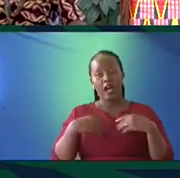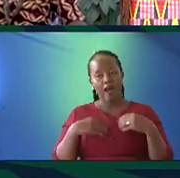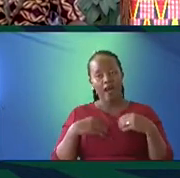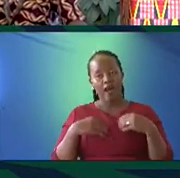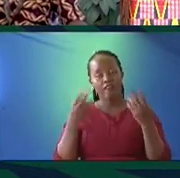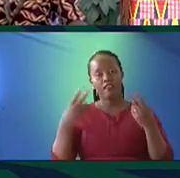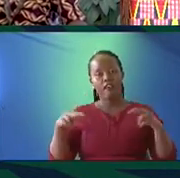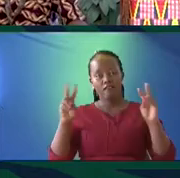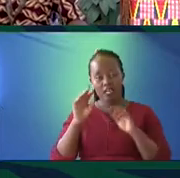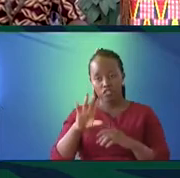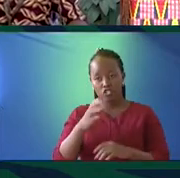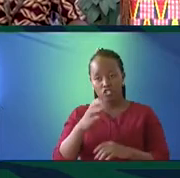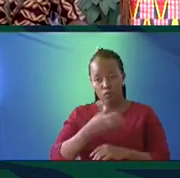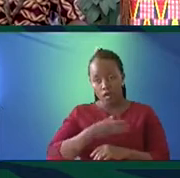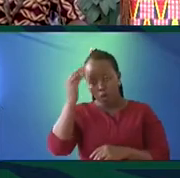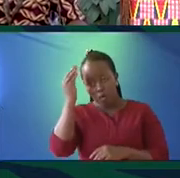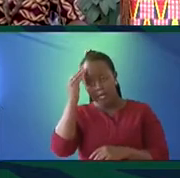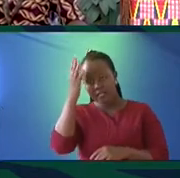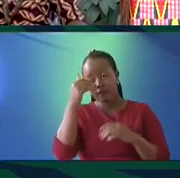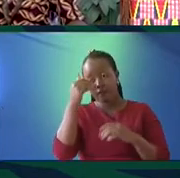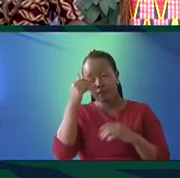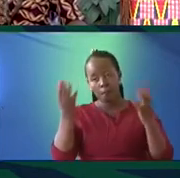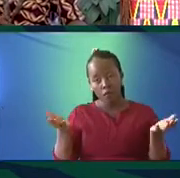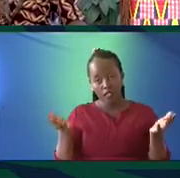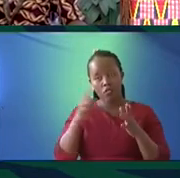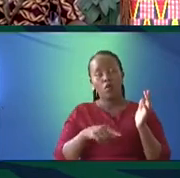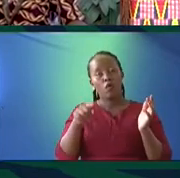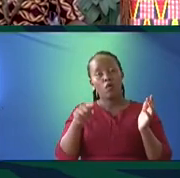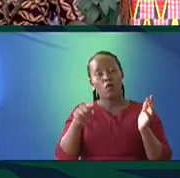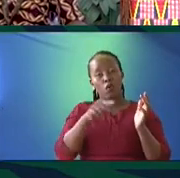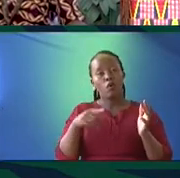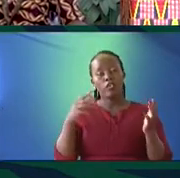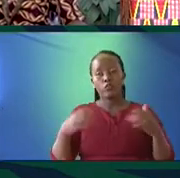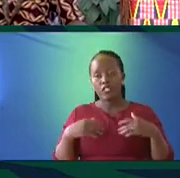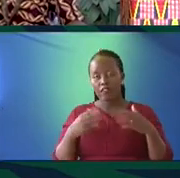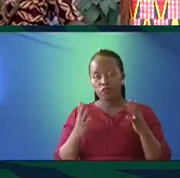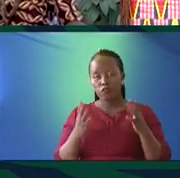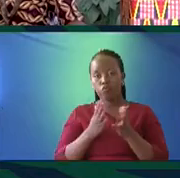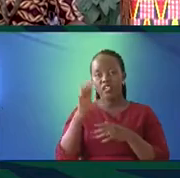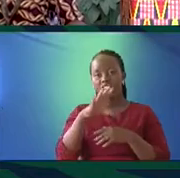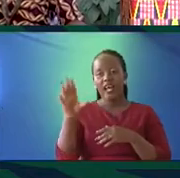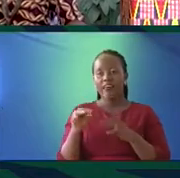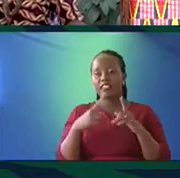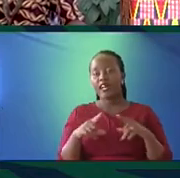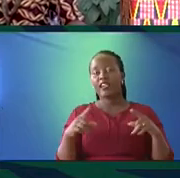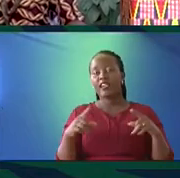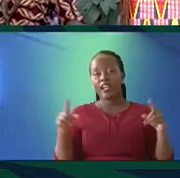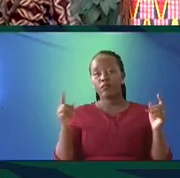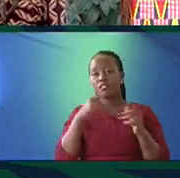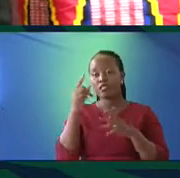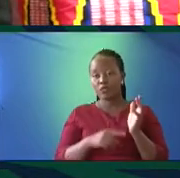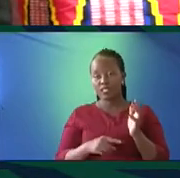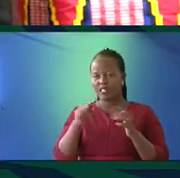value in your own mind because one thing that we have as a problem in terms of African languages is what I call